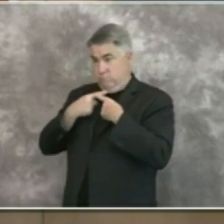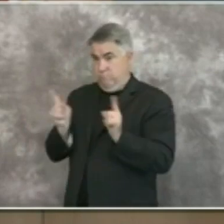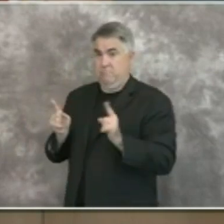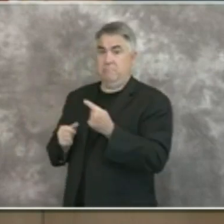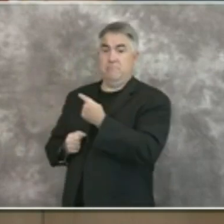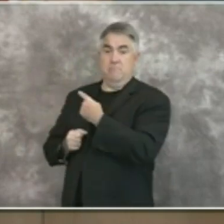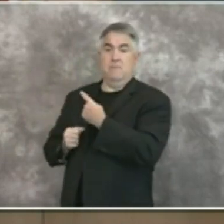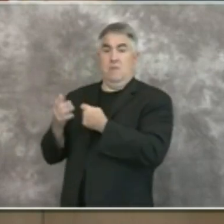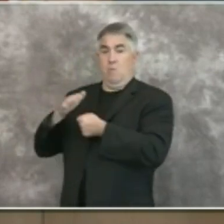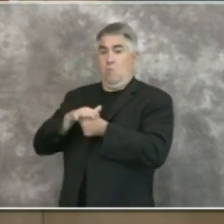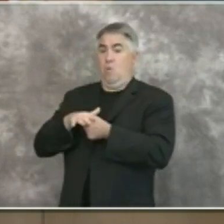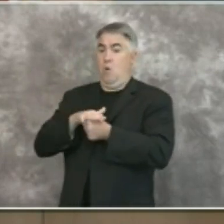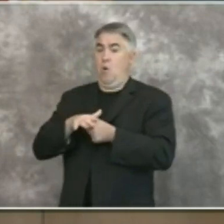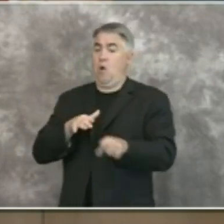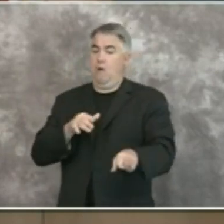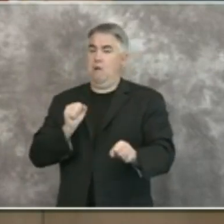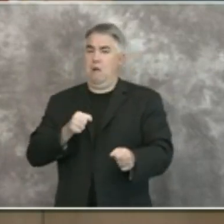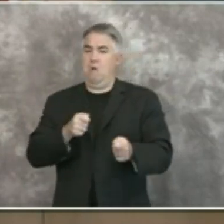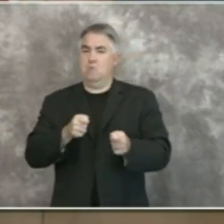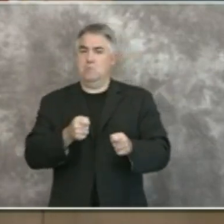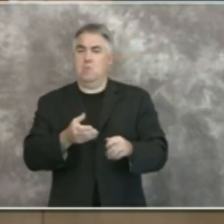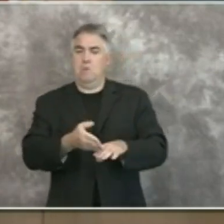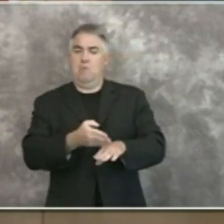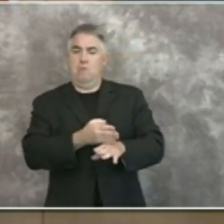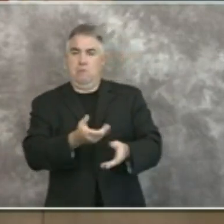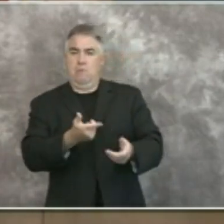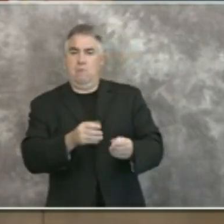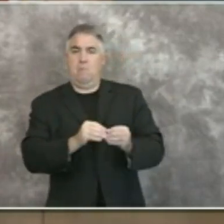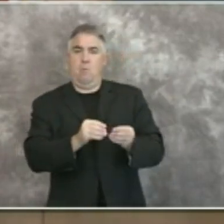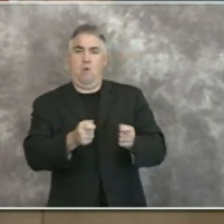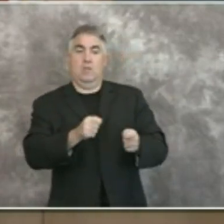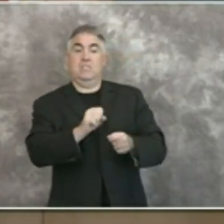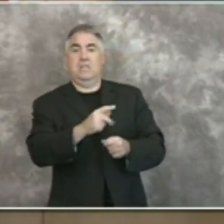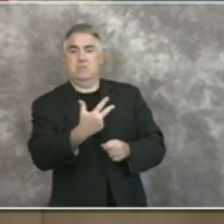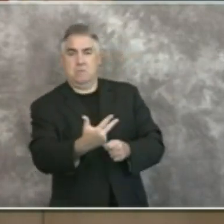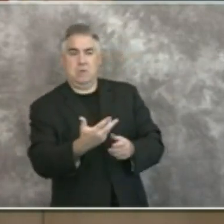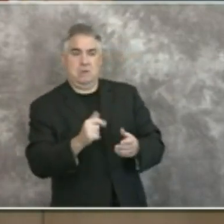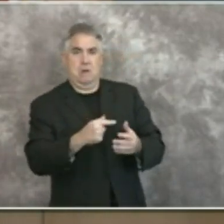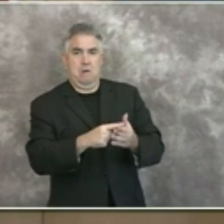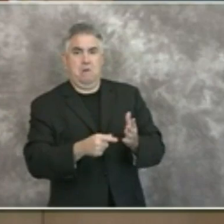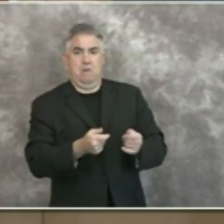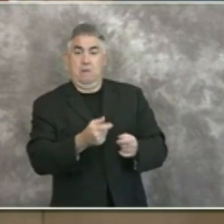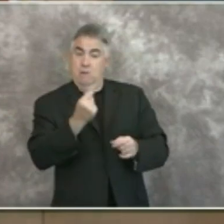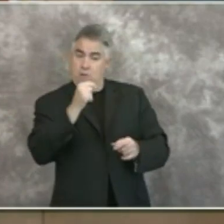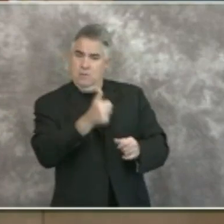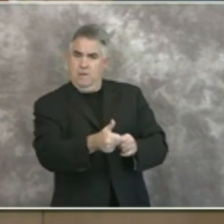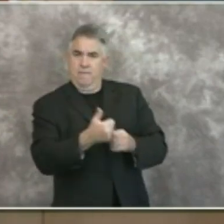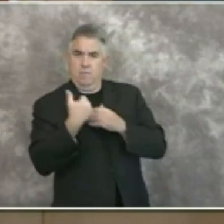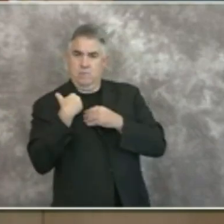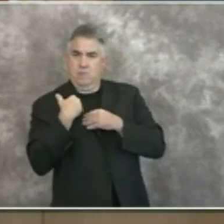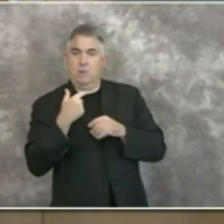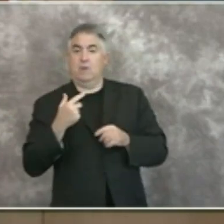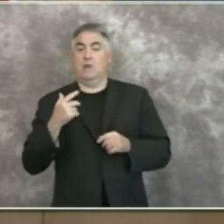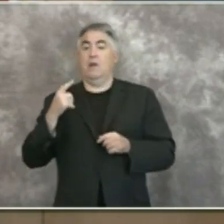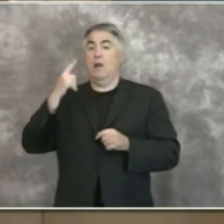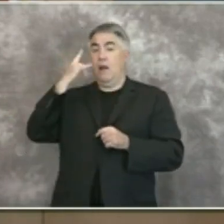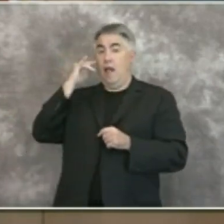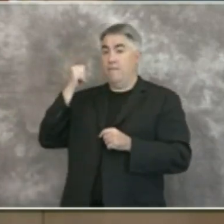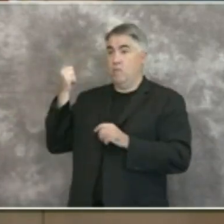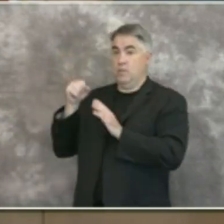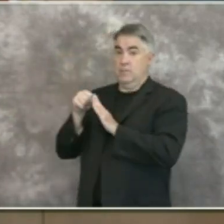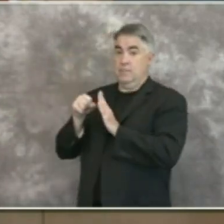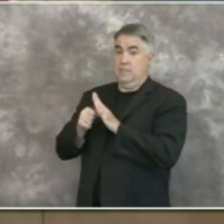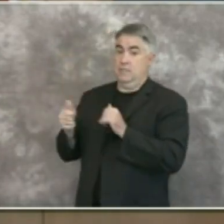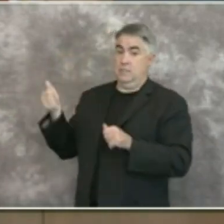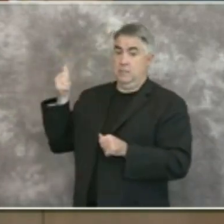local control of stage three entities once the state of California provides what they call the how. He said the state